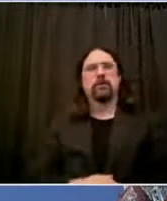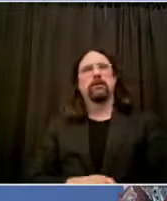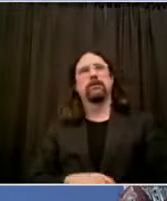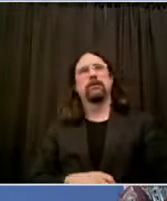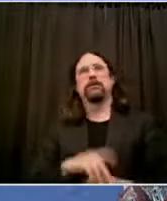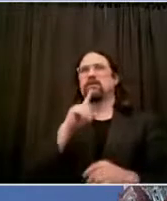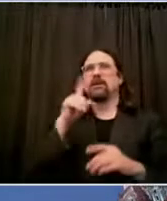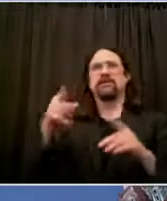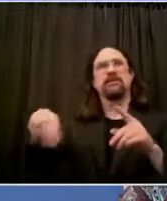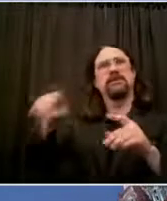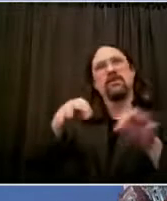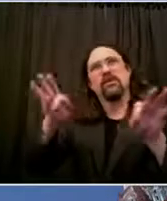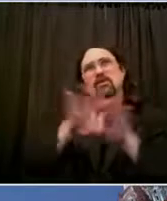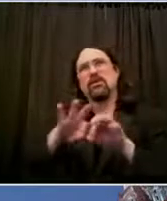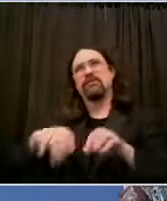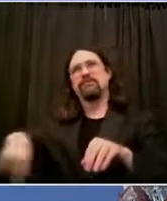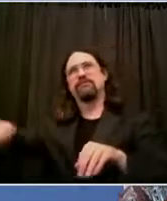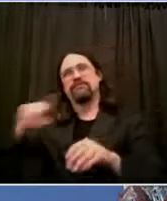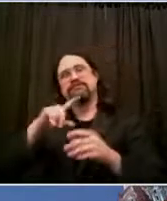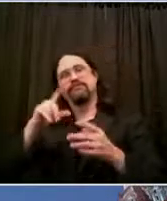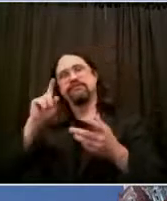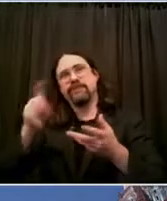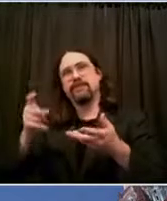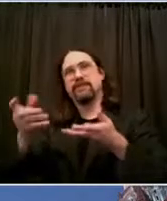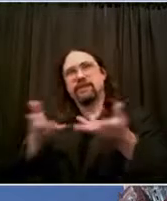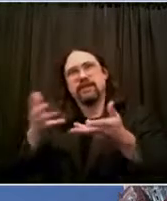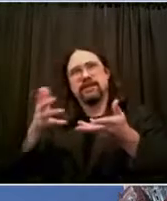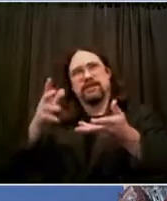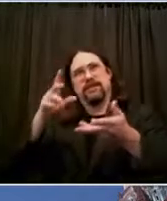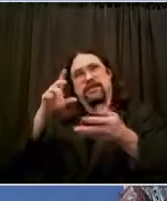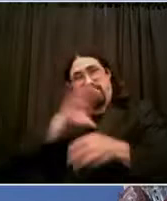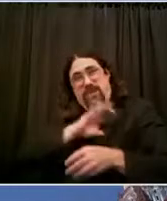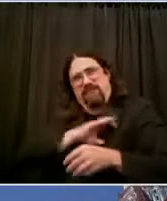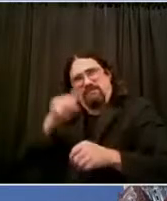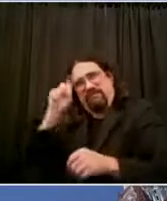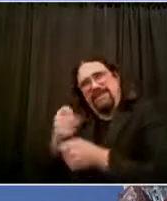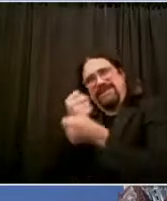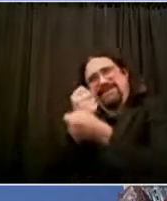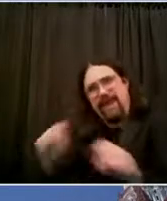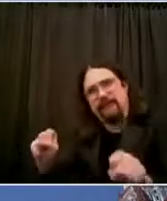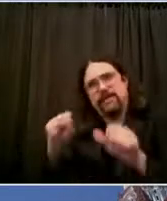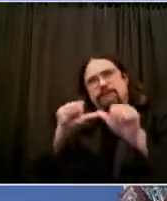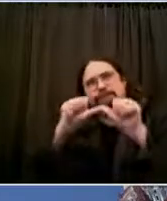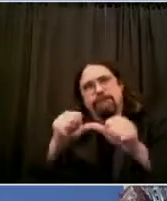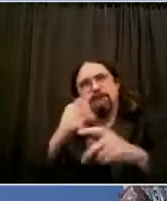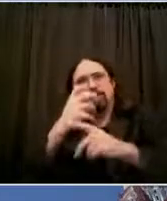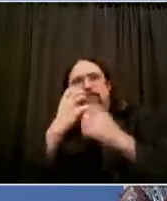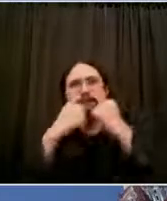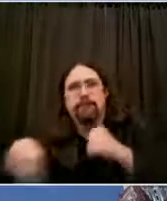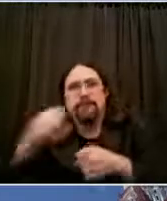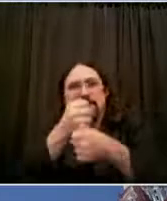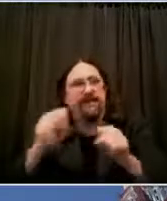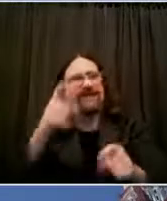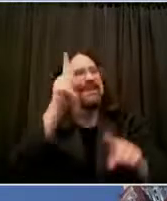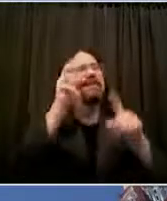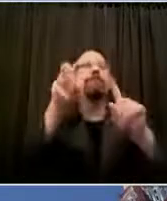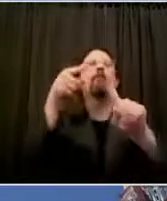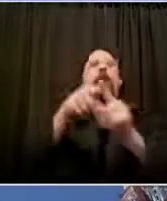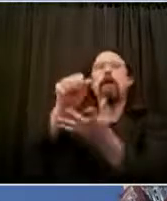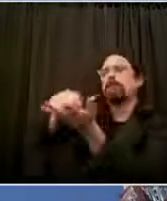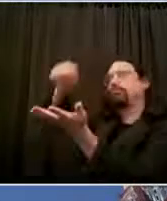heard deeply within the NYPD. Those are just beginnings. There is so much more to do. And our city council